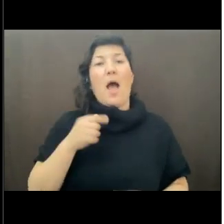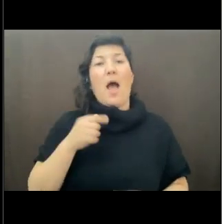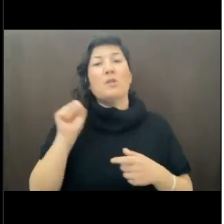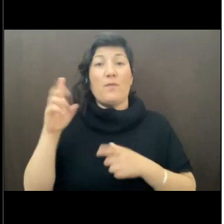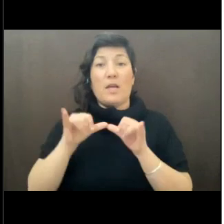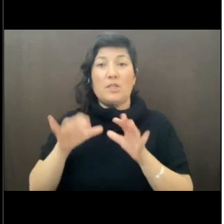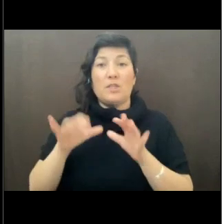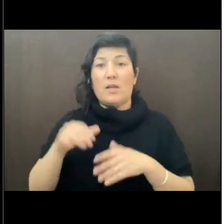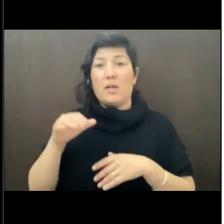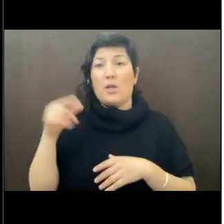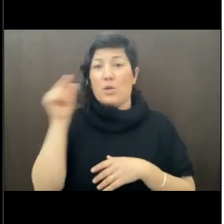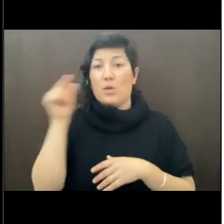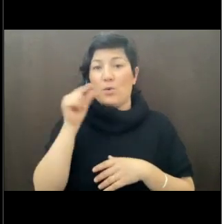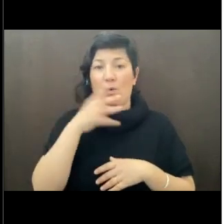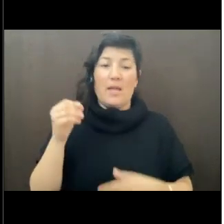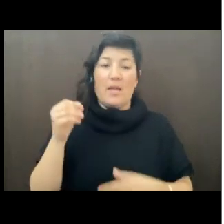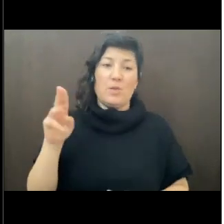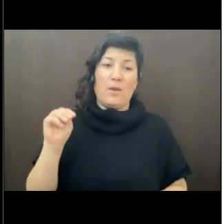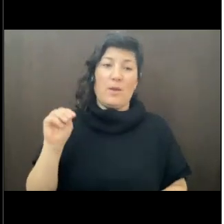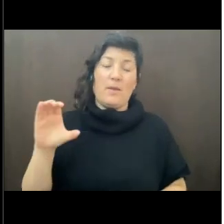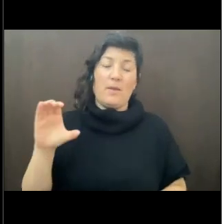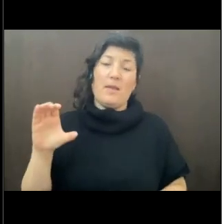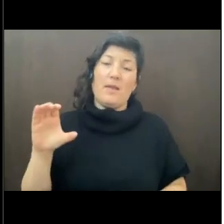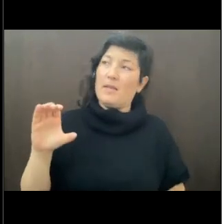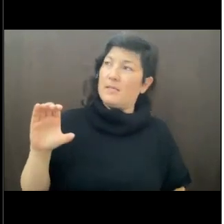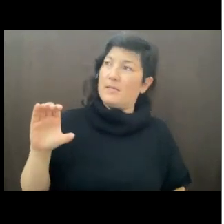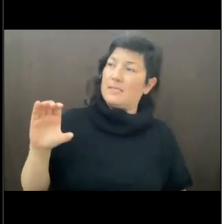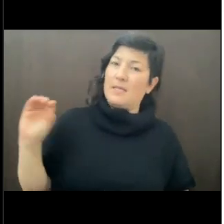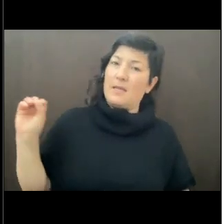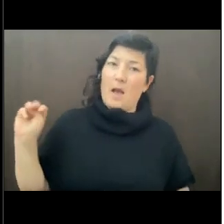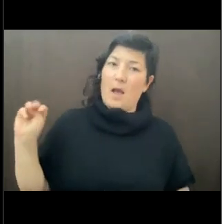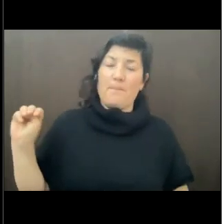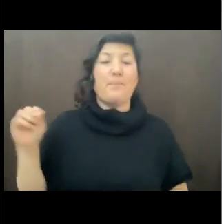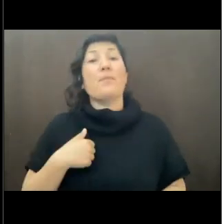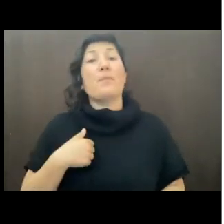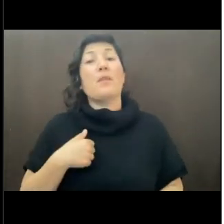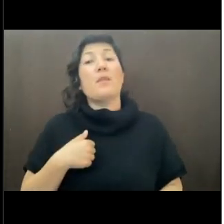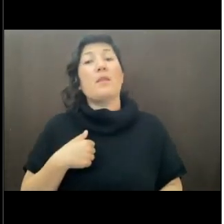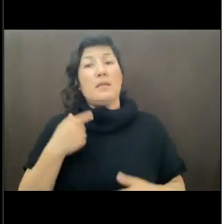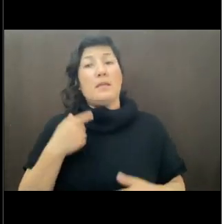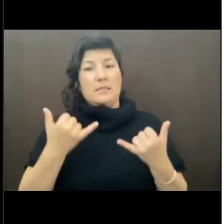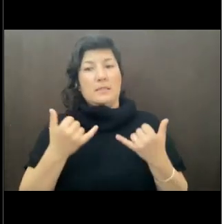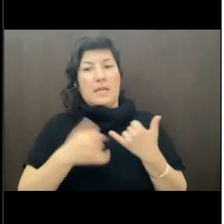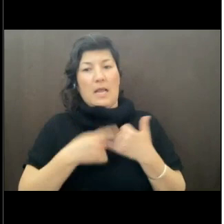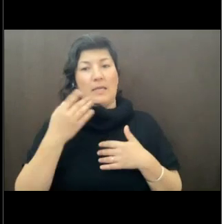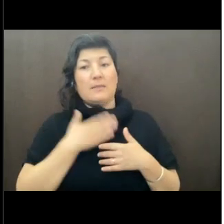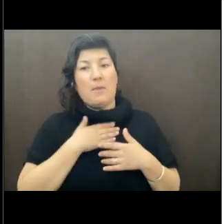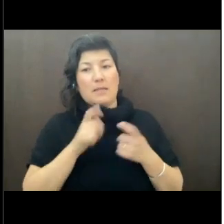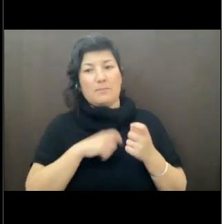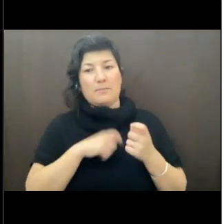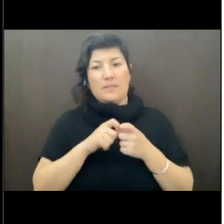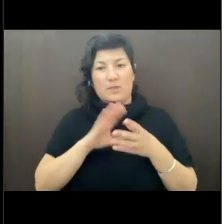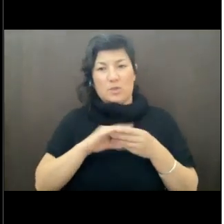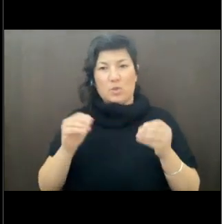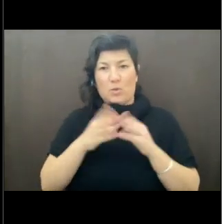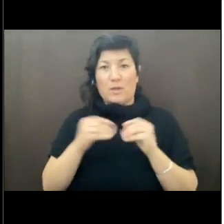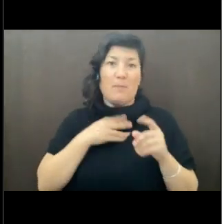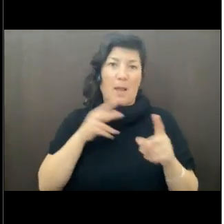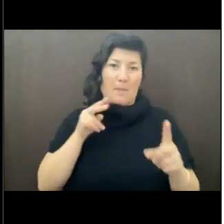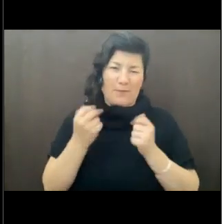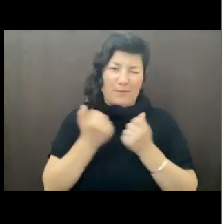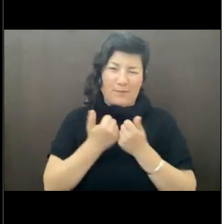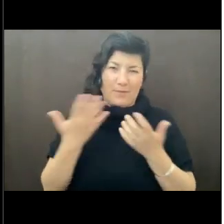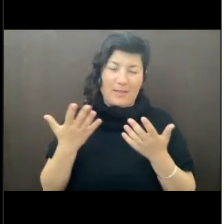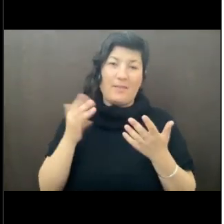UNHCCOM. Today, I'm going talk to you about my particular story. So what you're going to hear is my view of everything, which spans